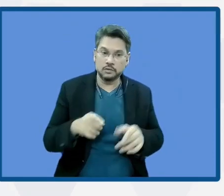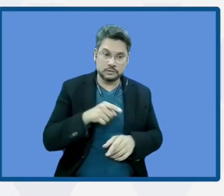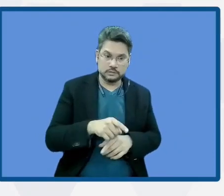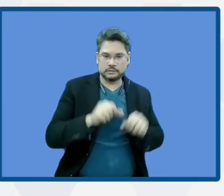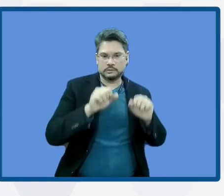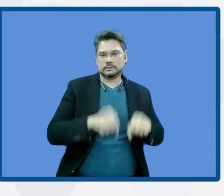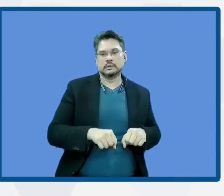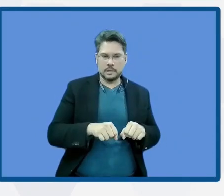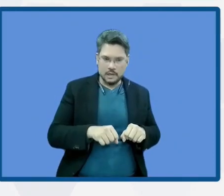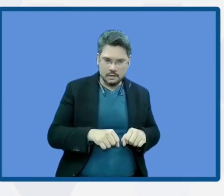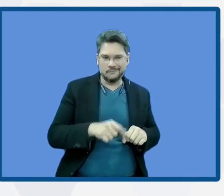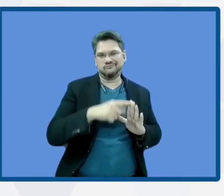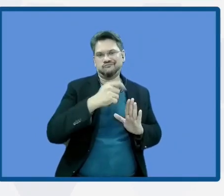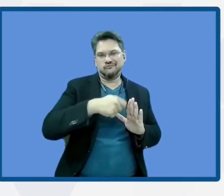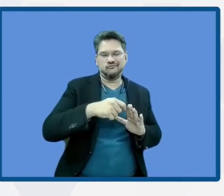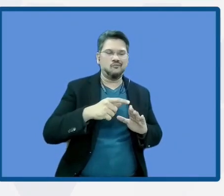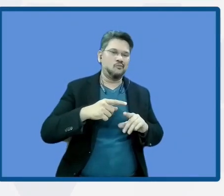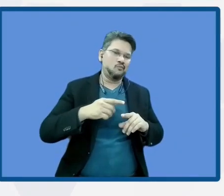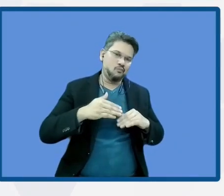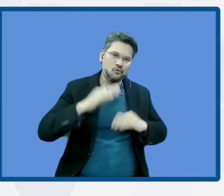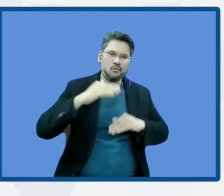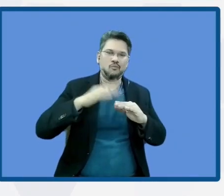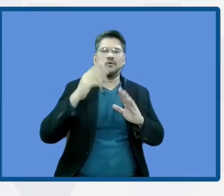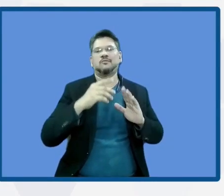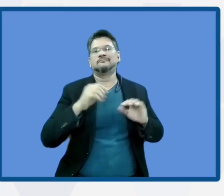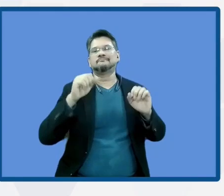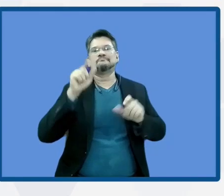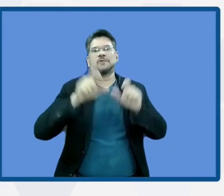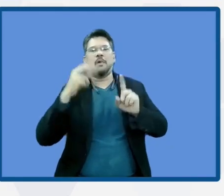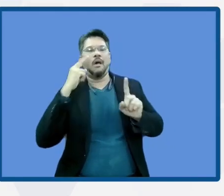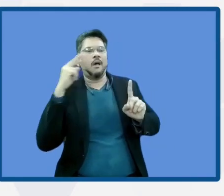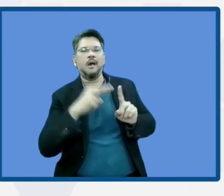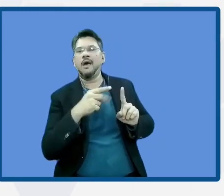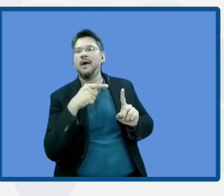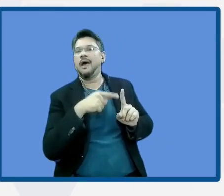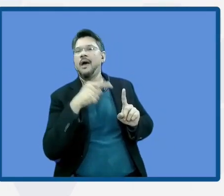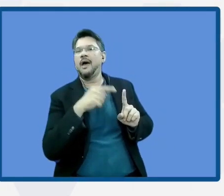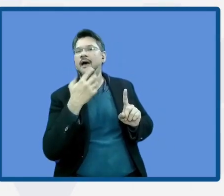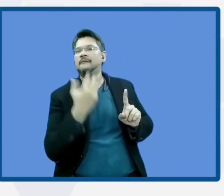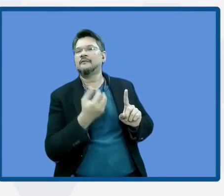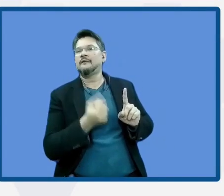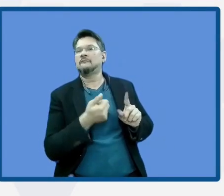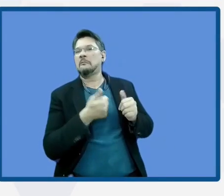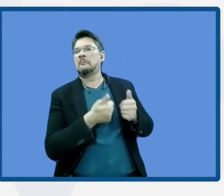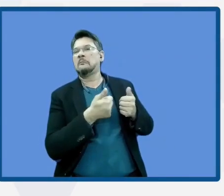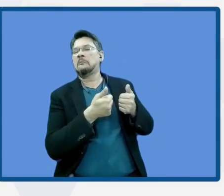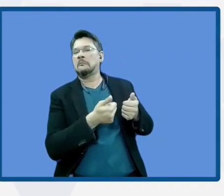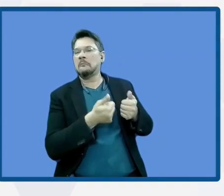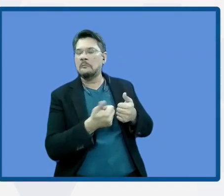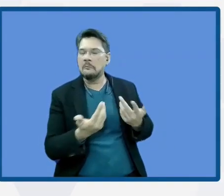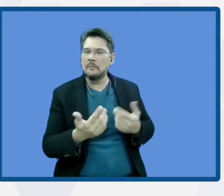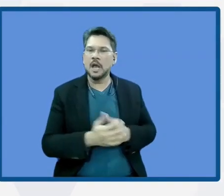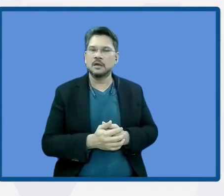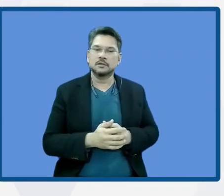Another important point is that we need to have an active participation